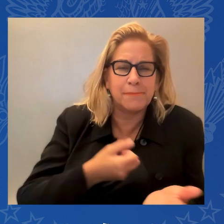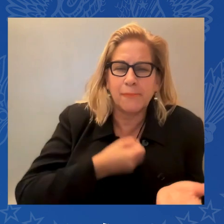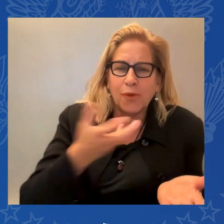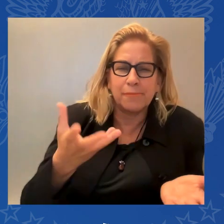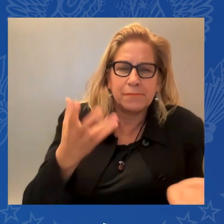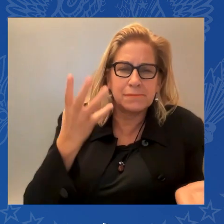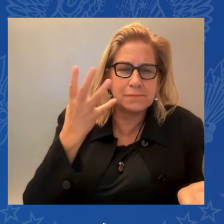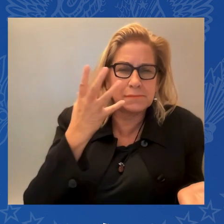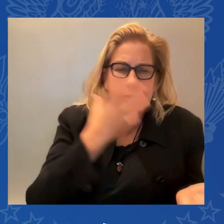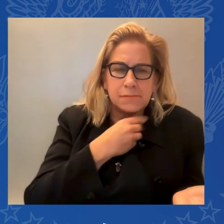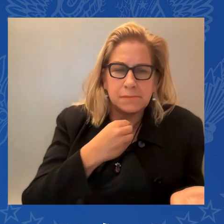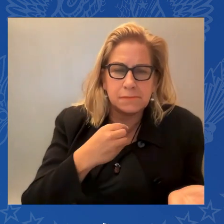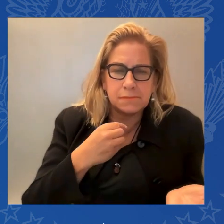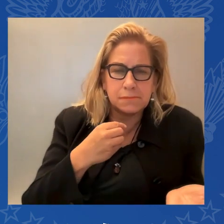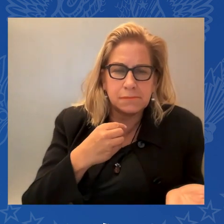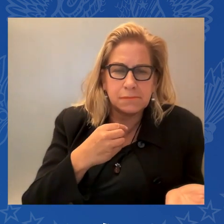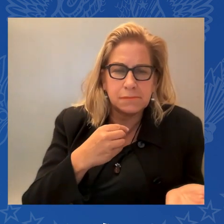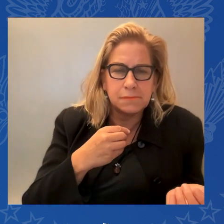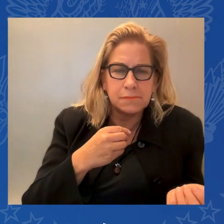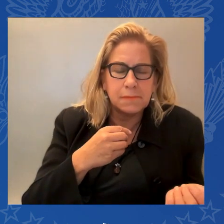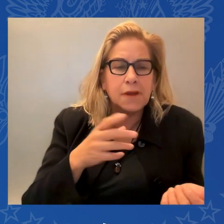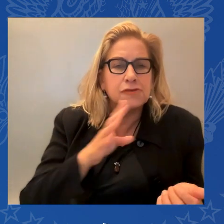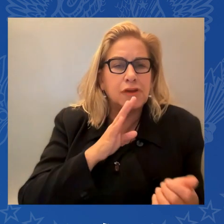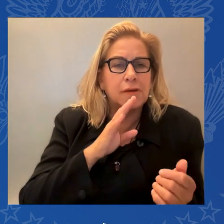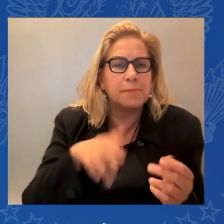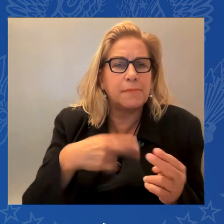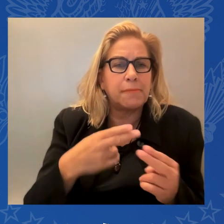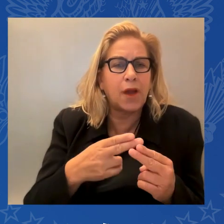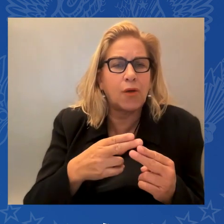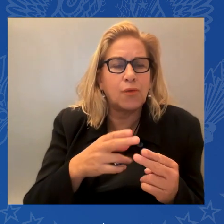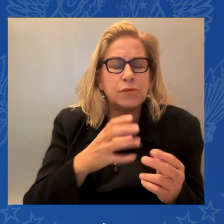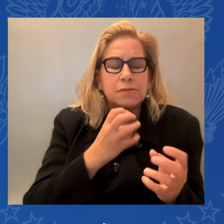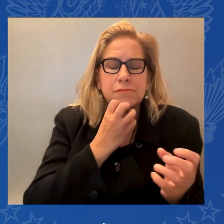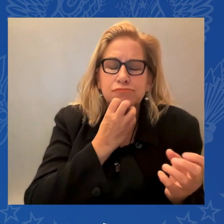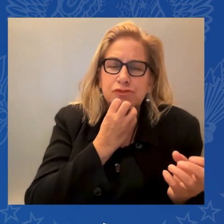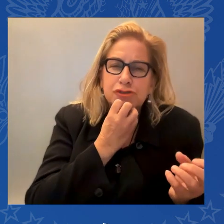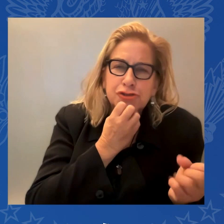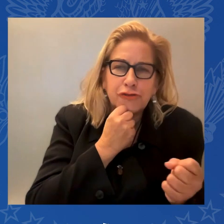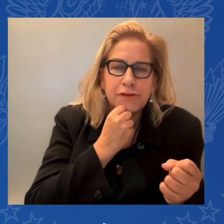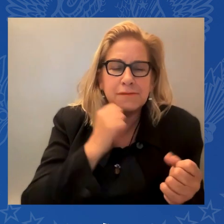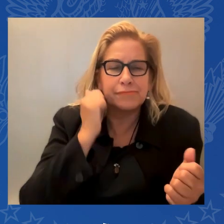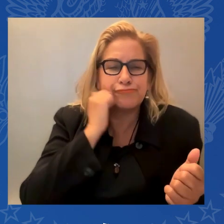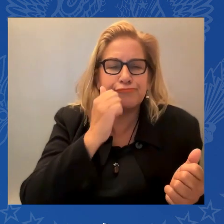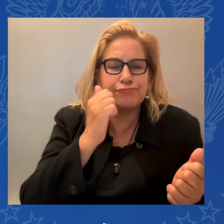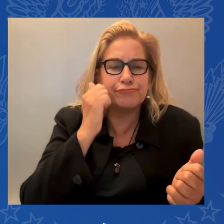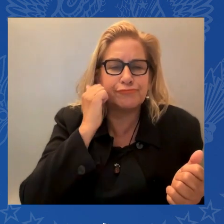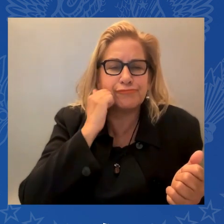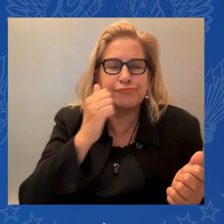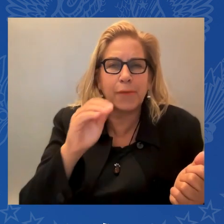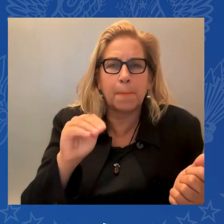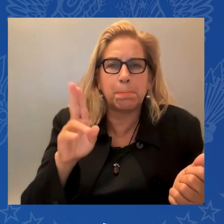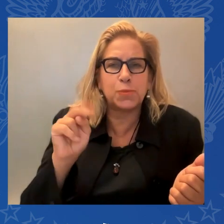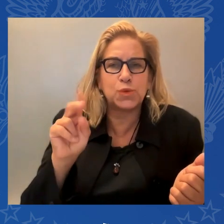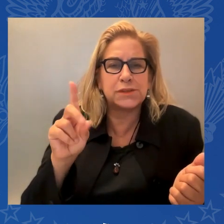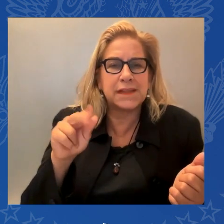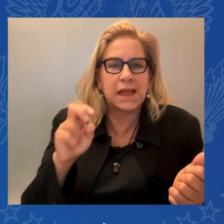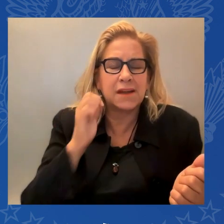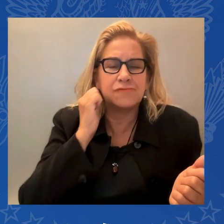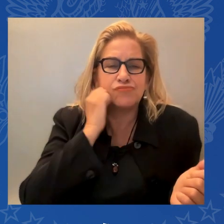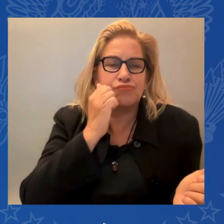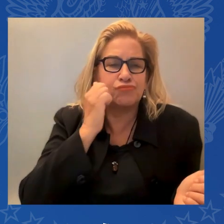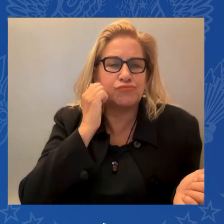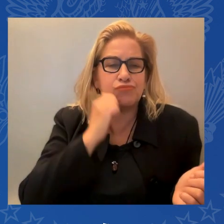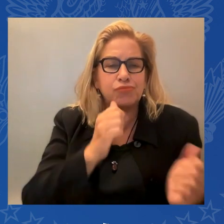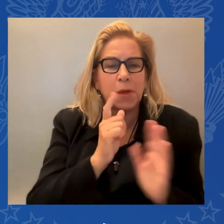In her poem, Dead Stars, she writes, Look, we are not unspectacular